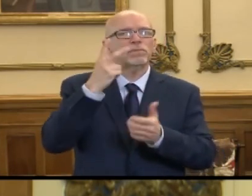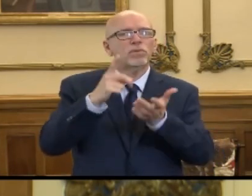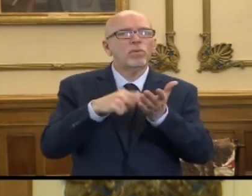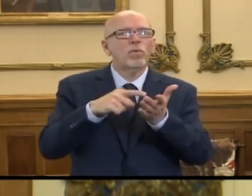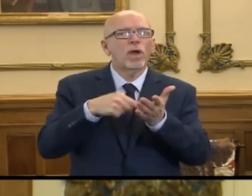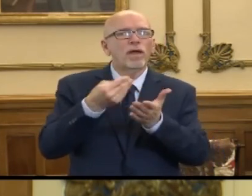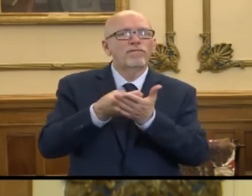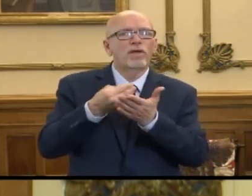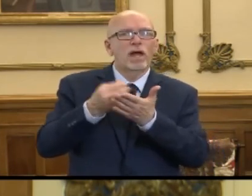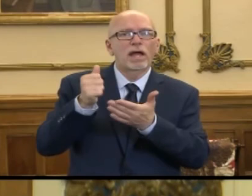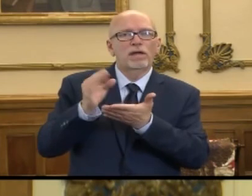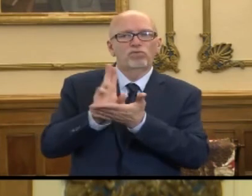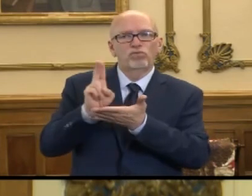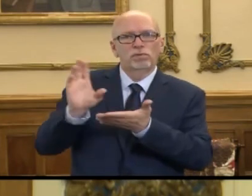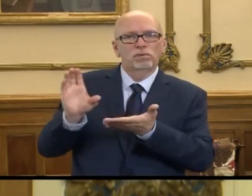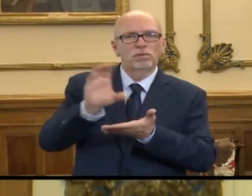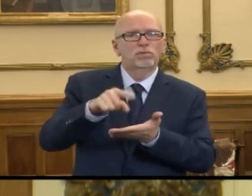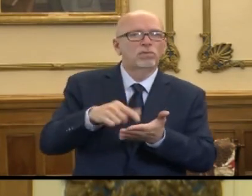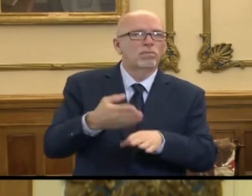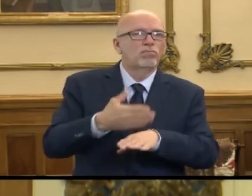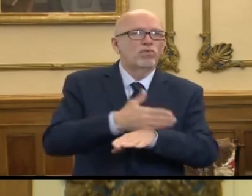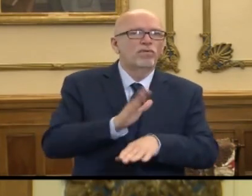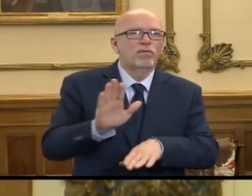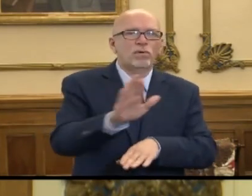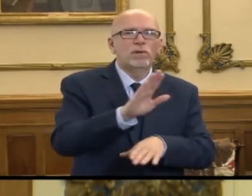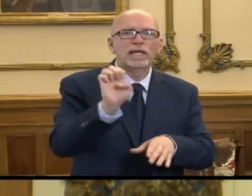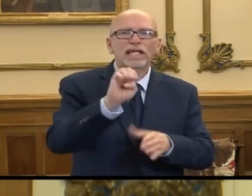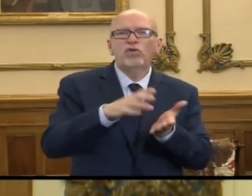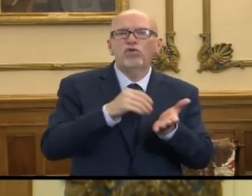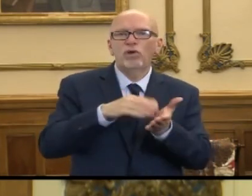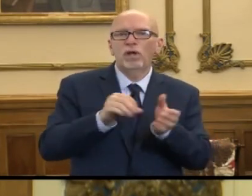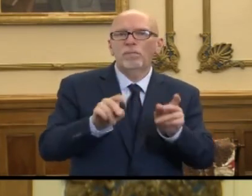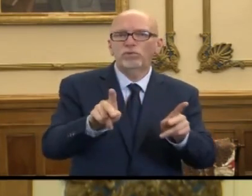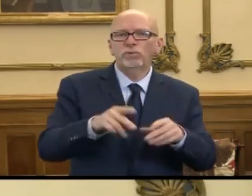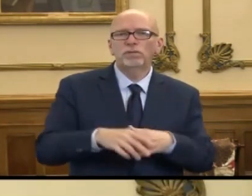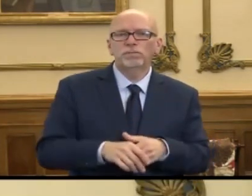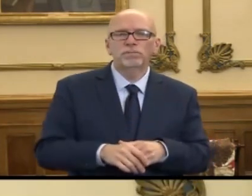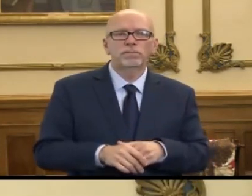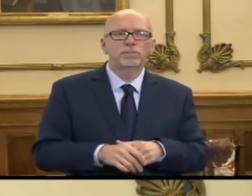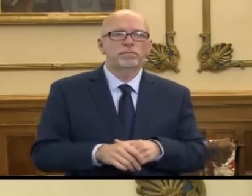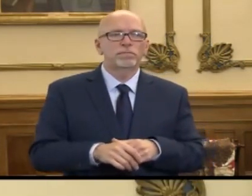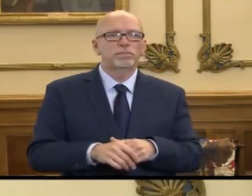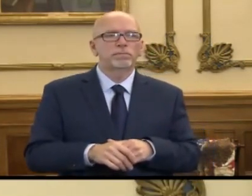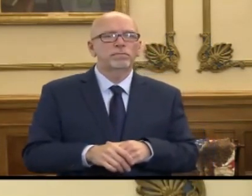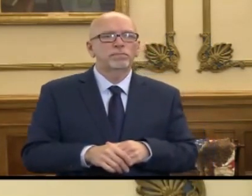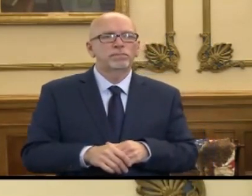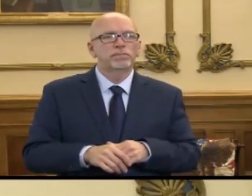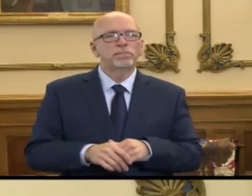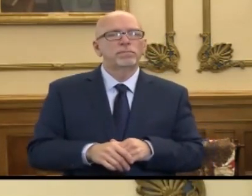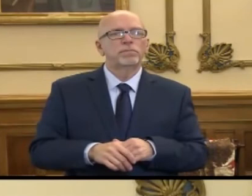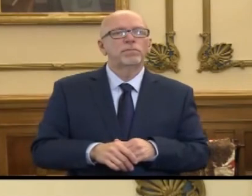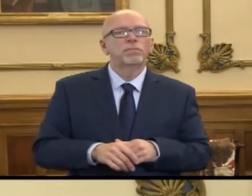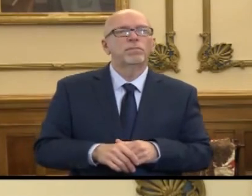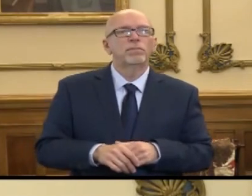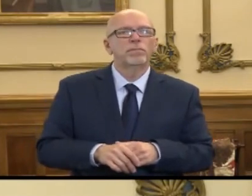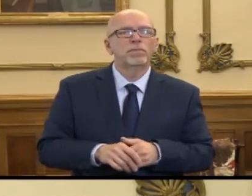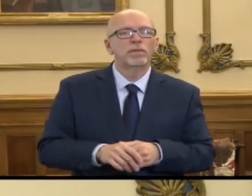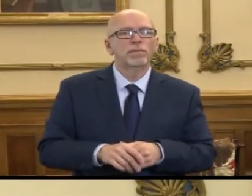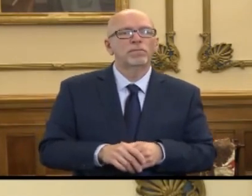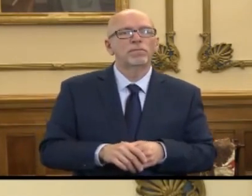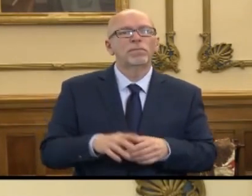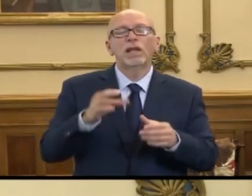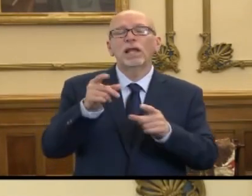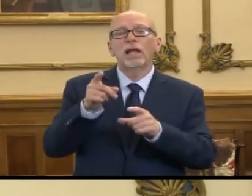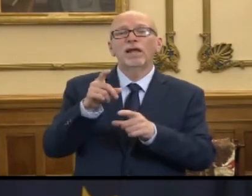funds could be done to improve those e-learning opportunities. And I would just say, Caitlin, you know,